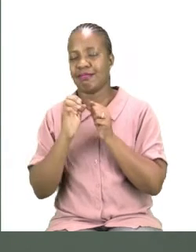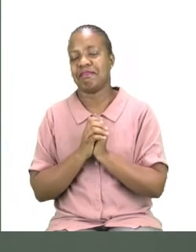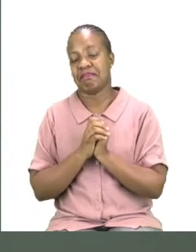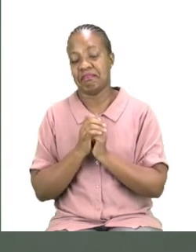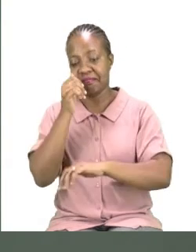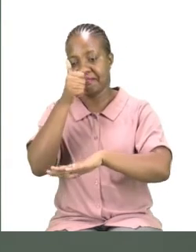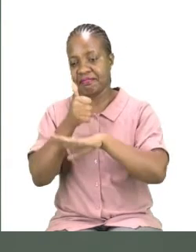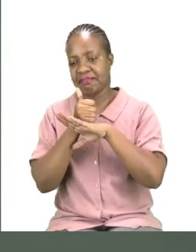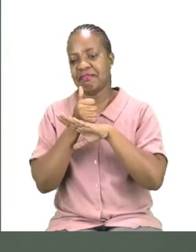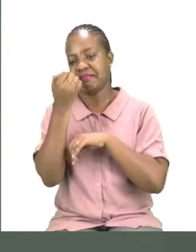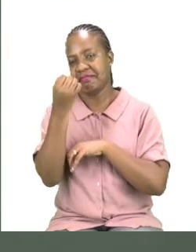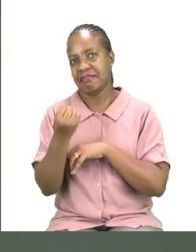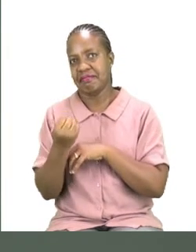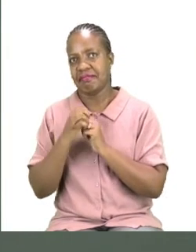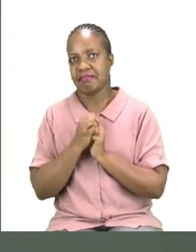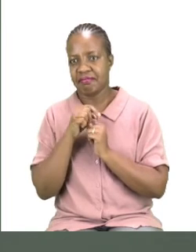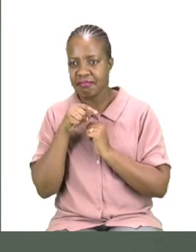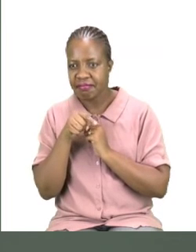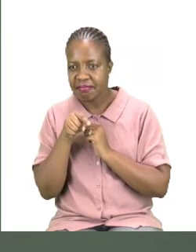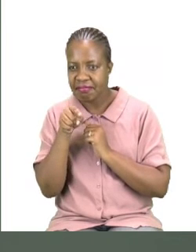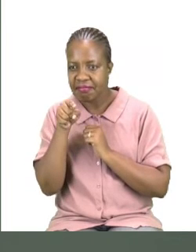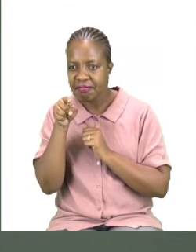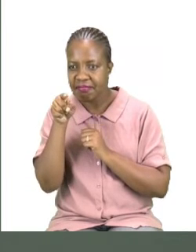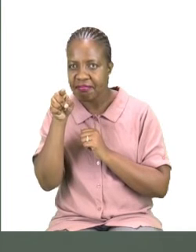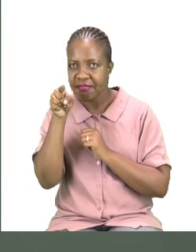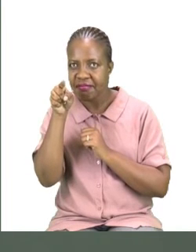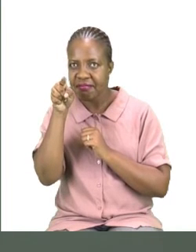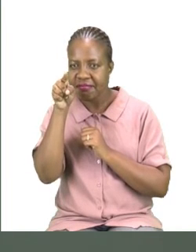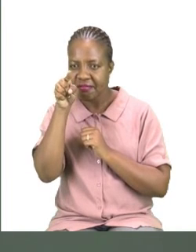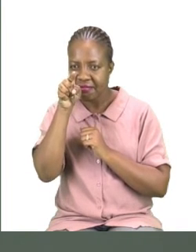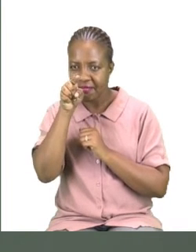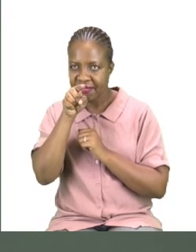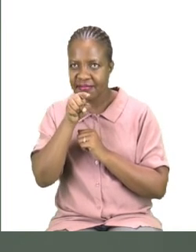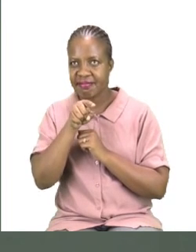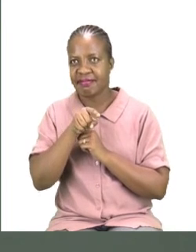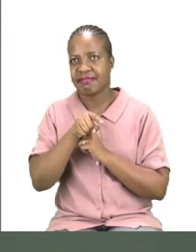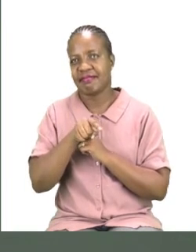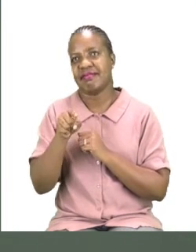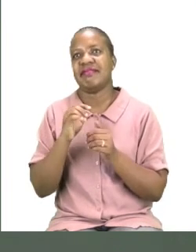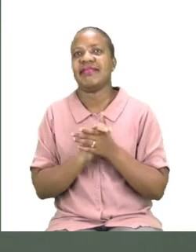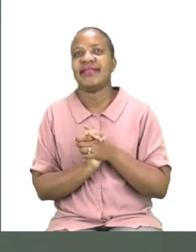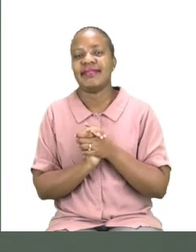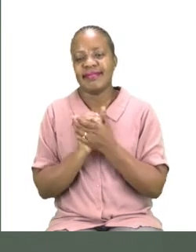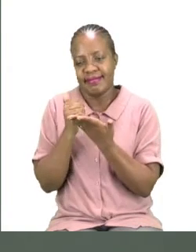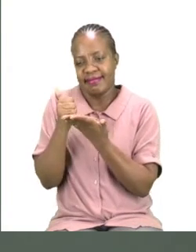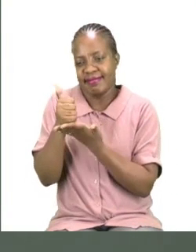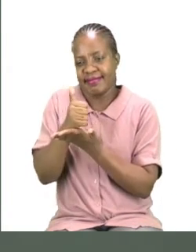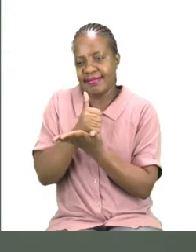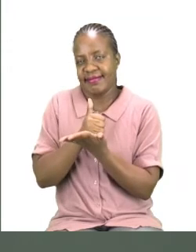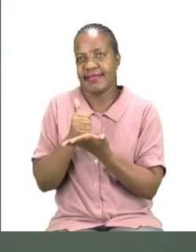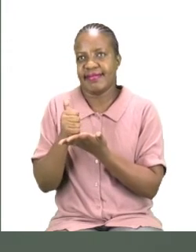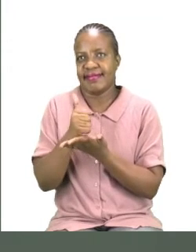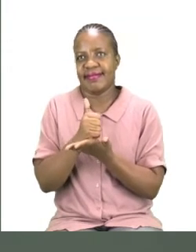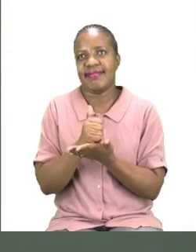and this one is actually going up. So we circle it neatly and that